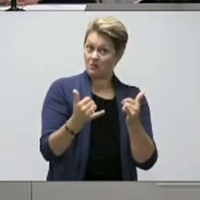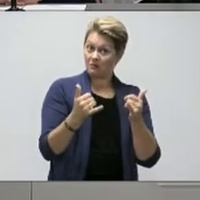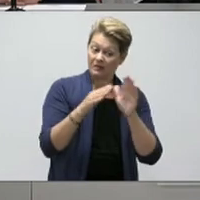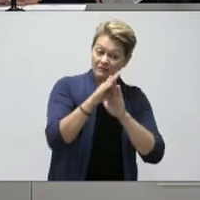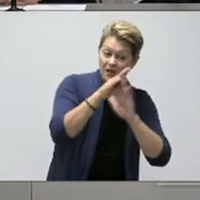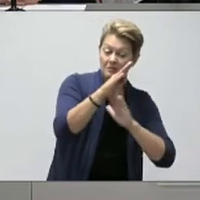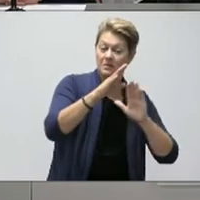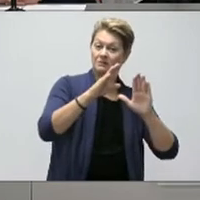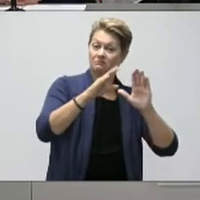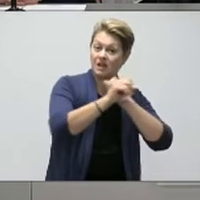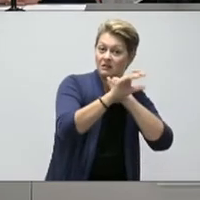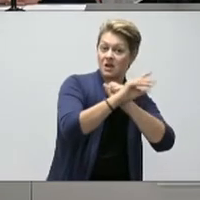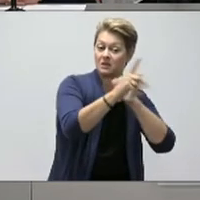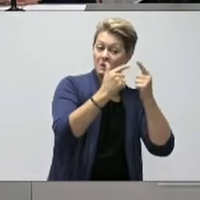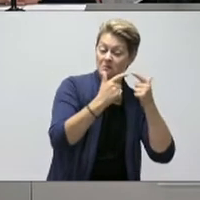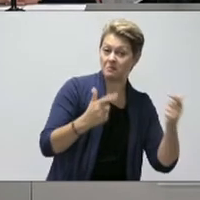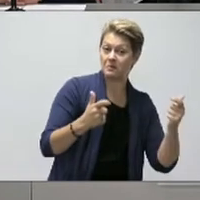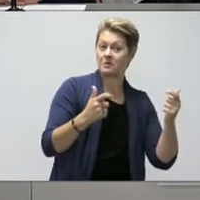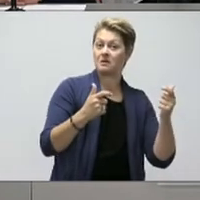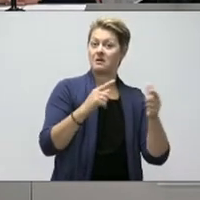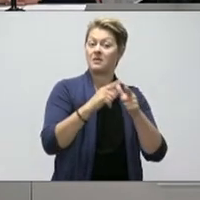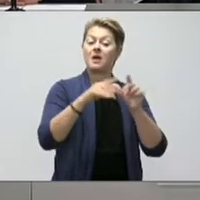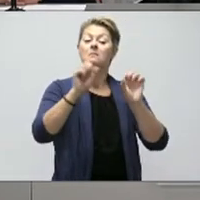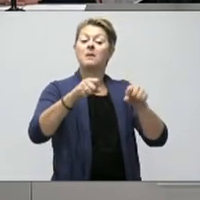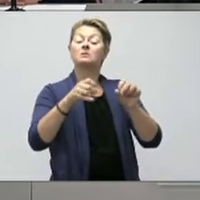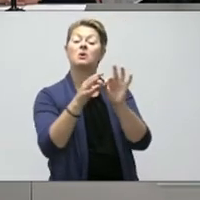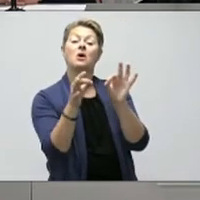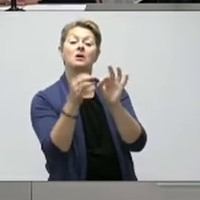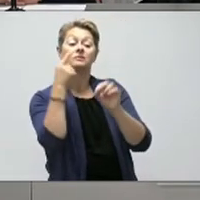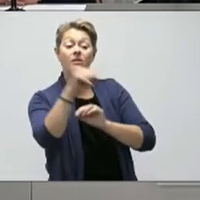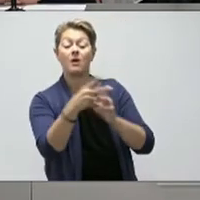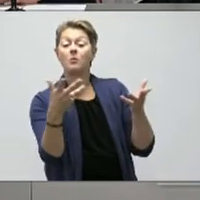work and roll out and what the potential cost might be?